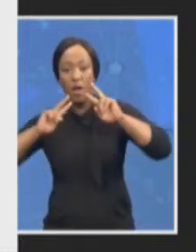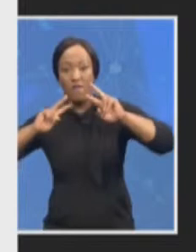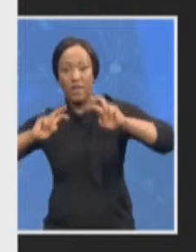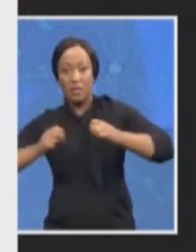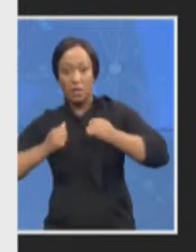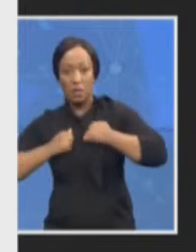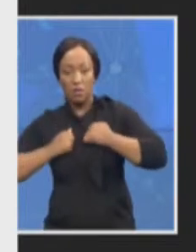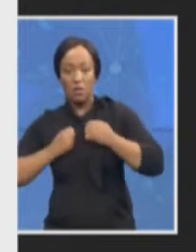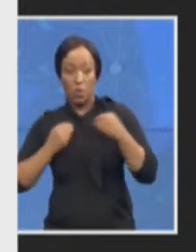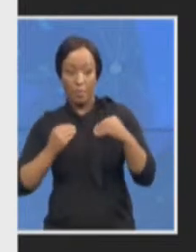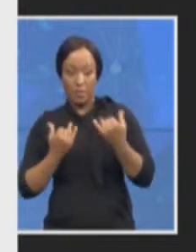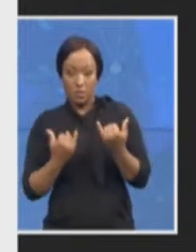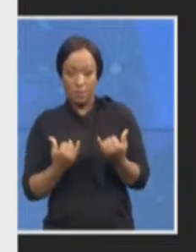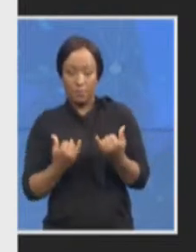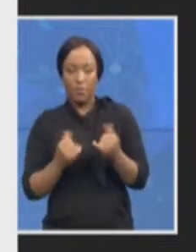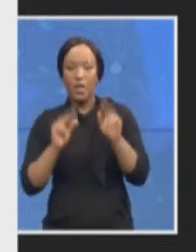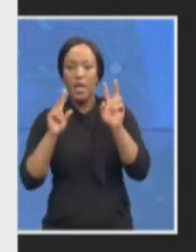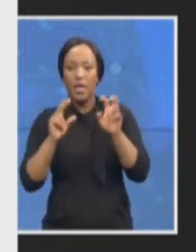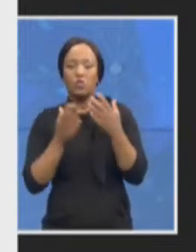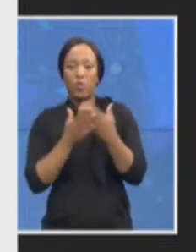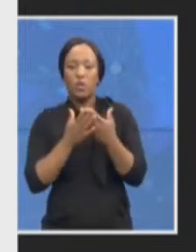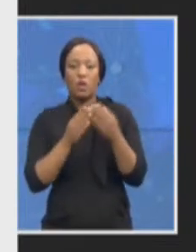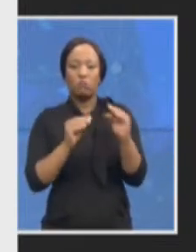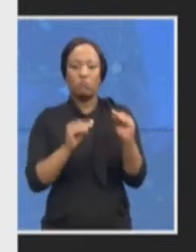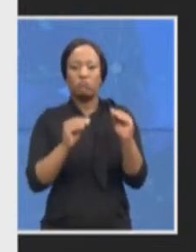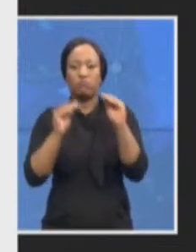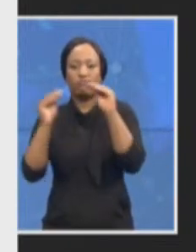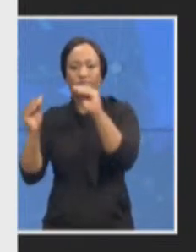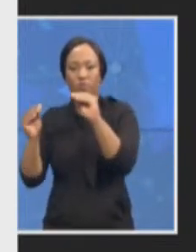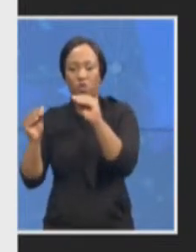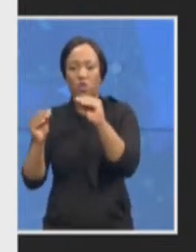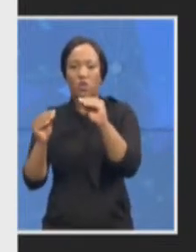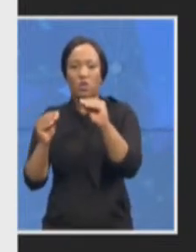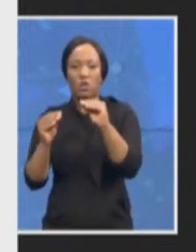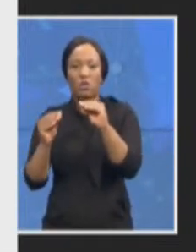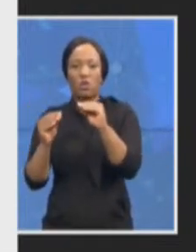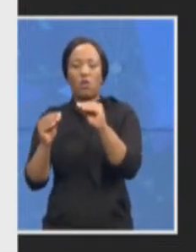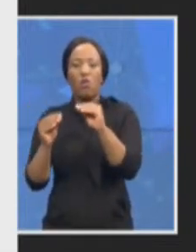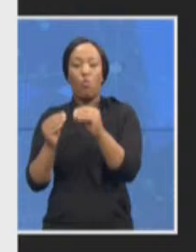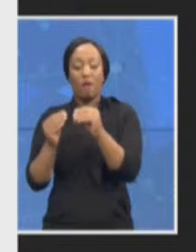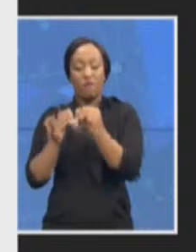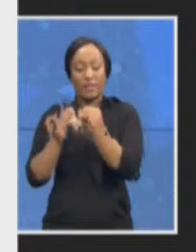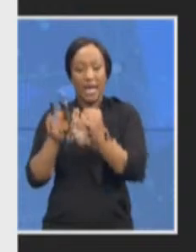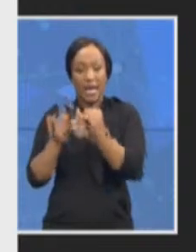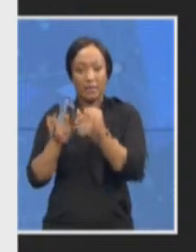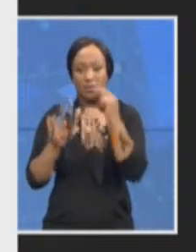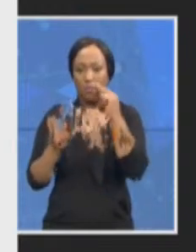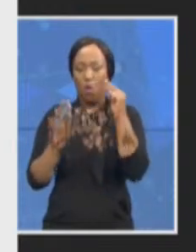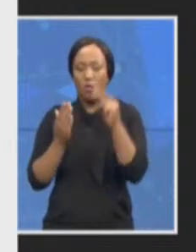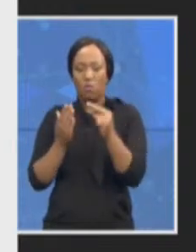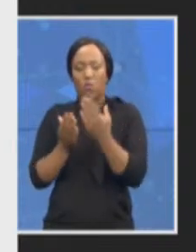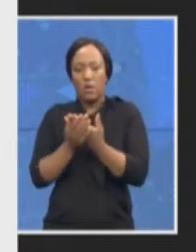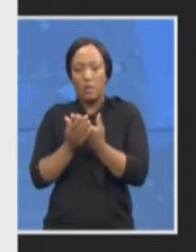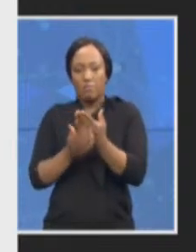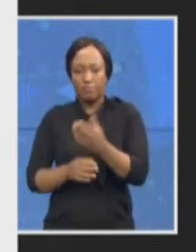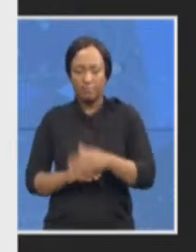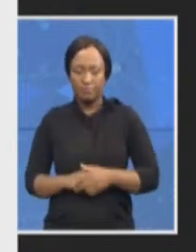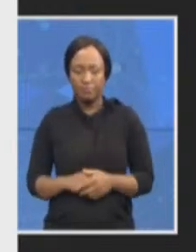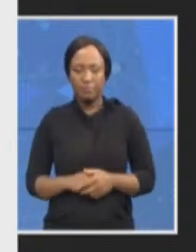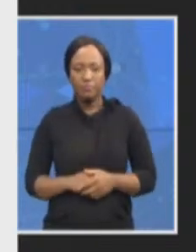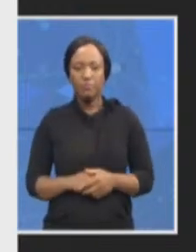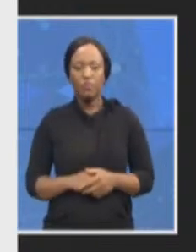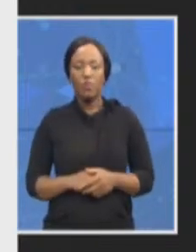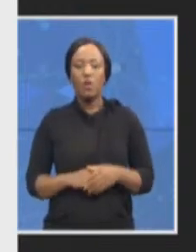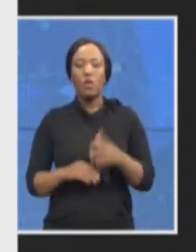expedited from a tax point of view and furthermore we are going to work with the SARS investigators